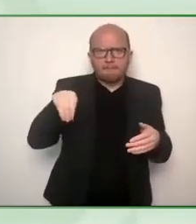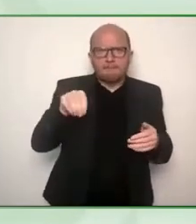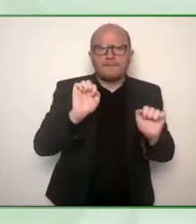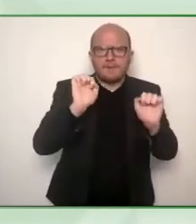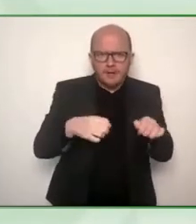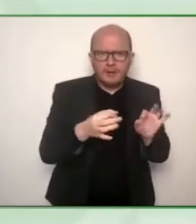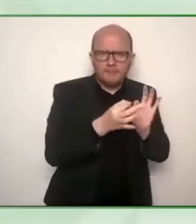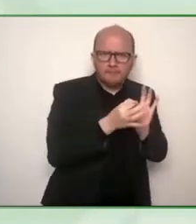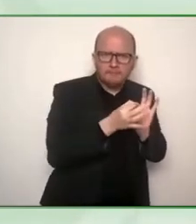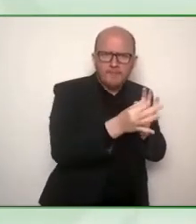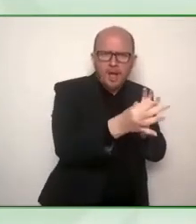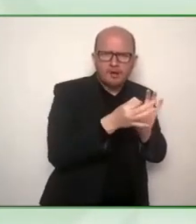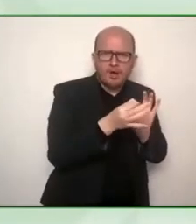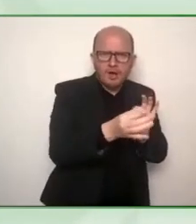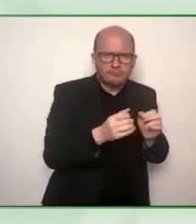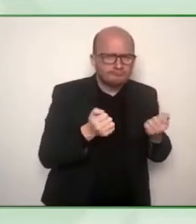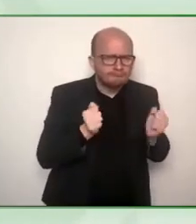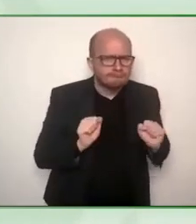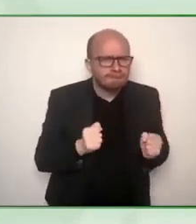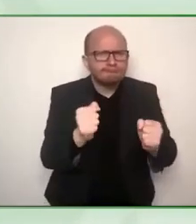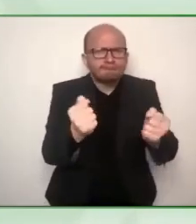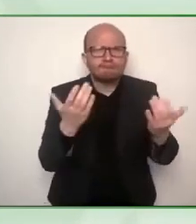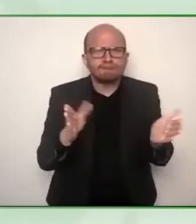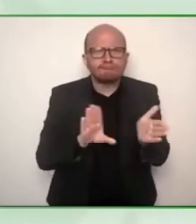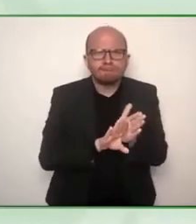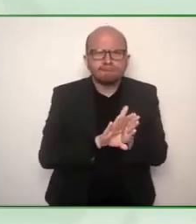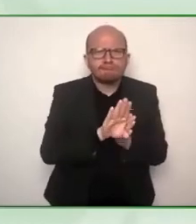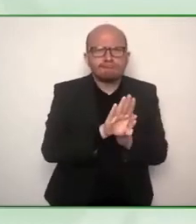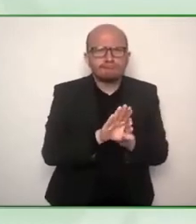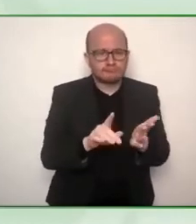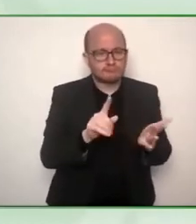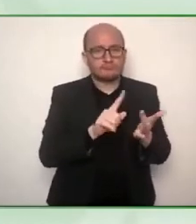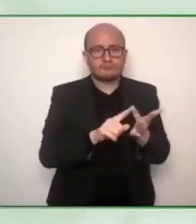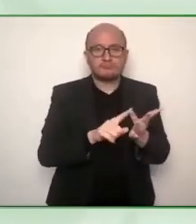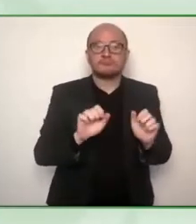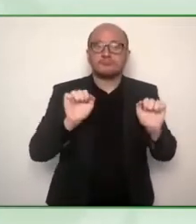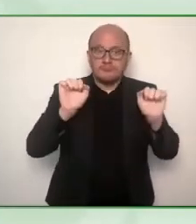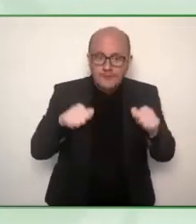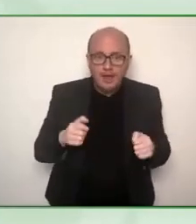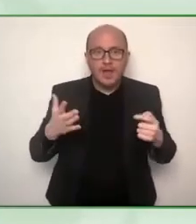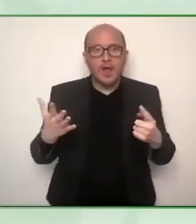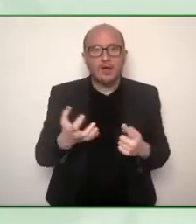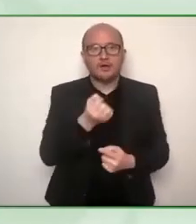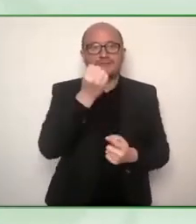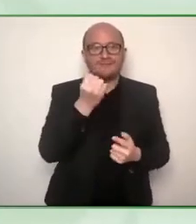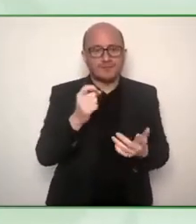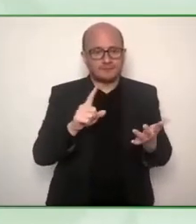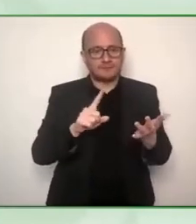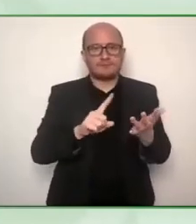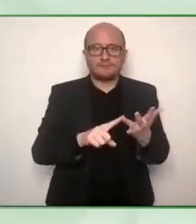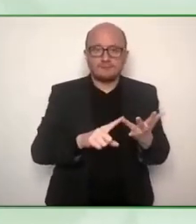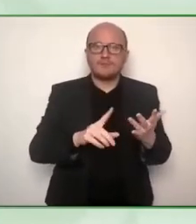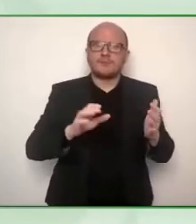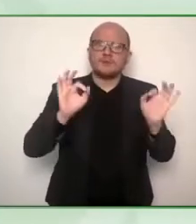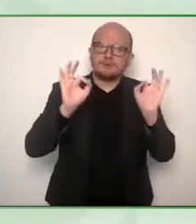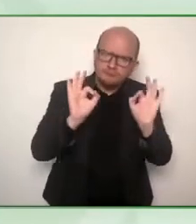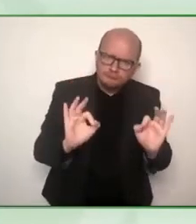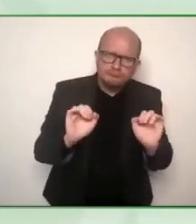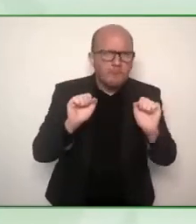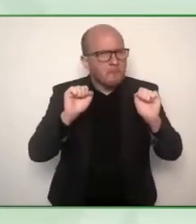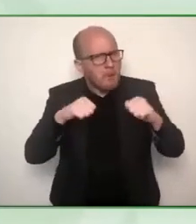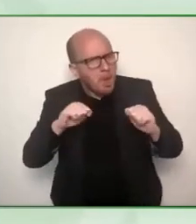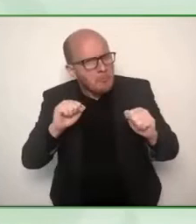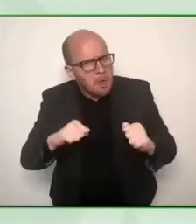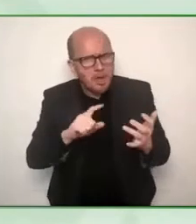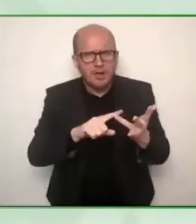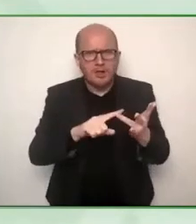show how pitiful our situation is and we have to instead show what we can do to make the world a better place and then